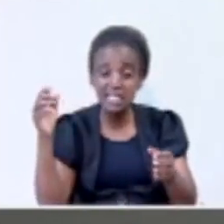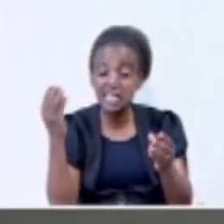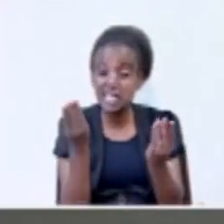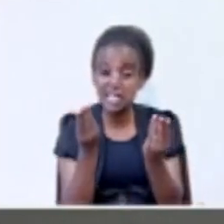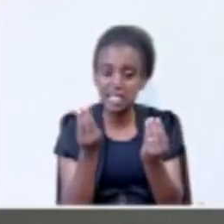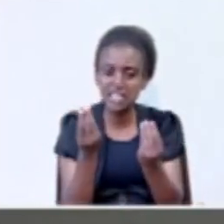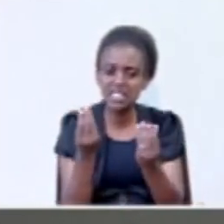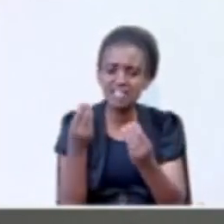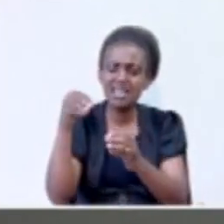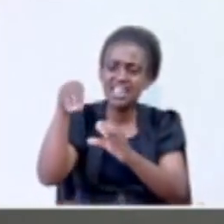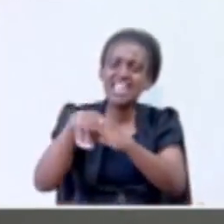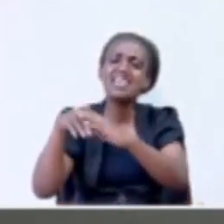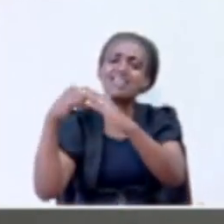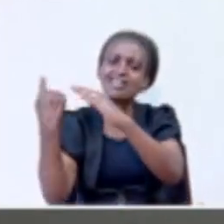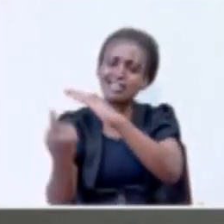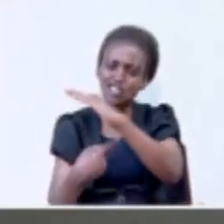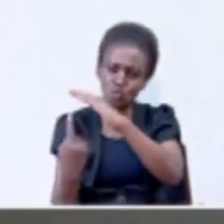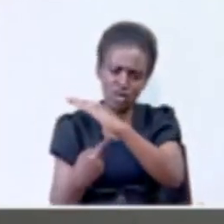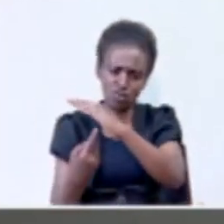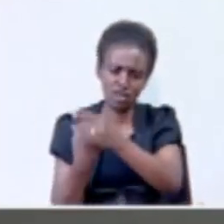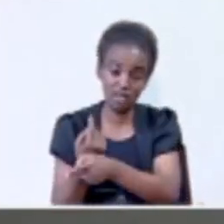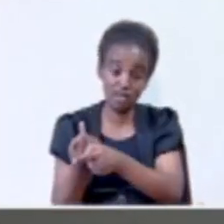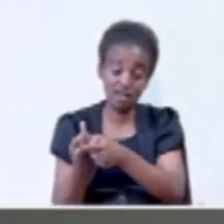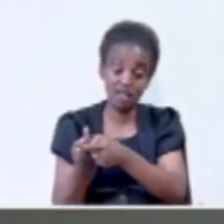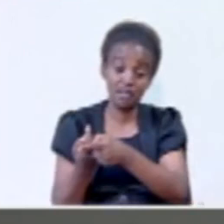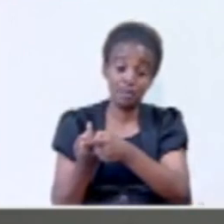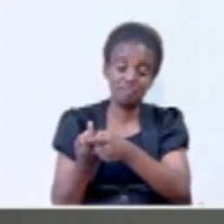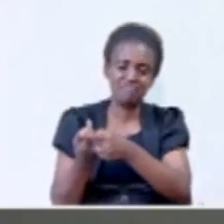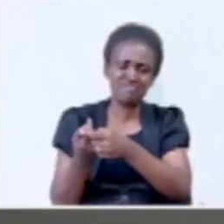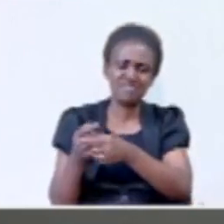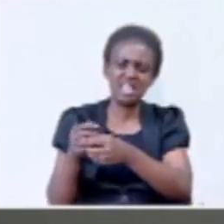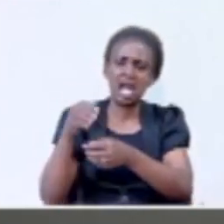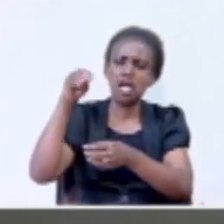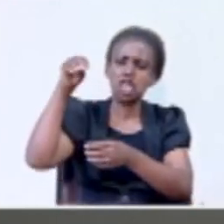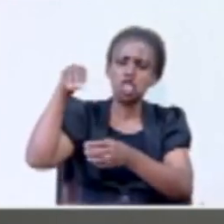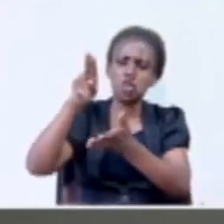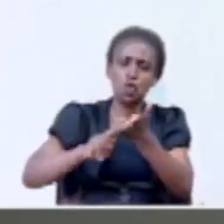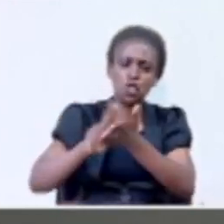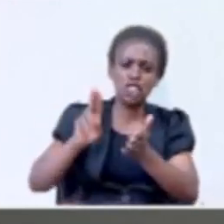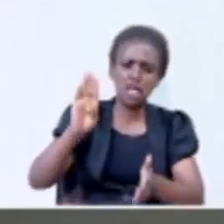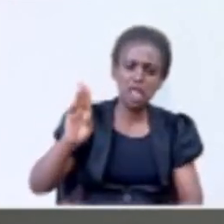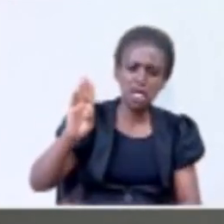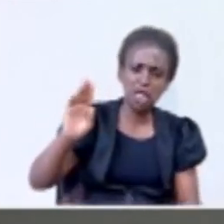in that situation. They involve Burundi, the people